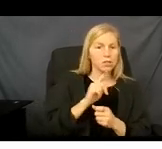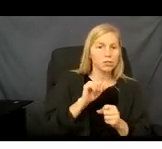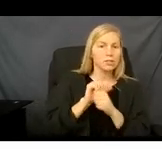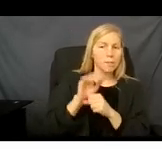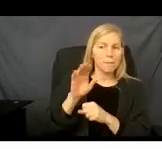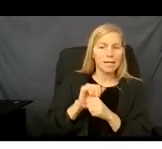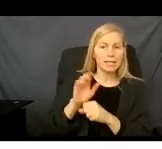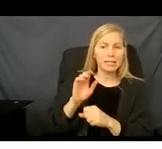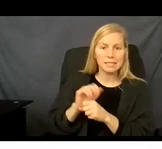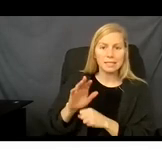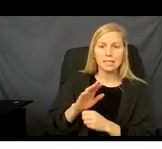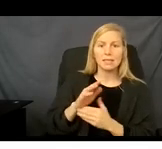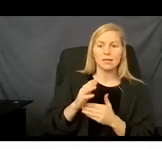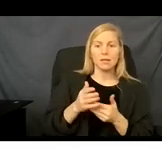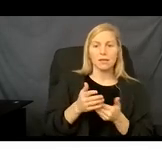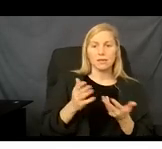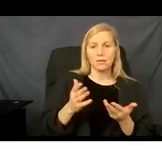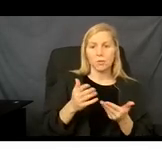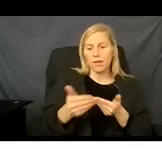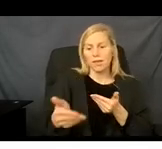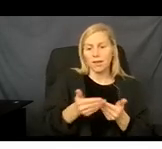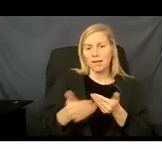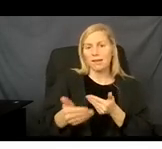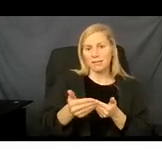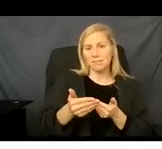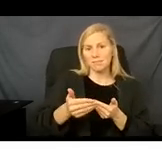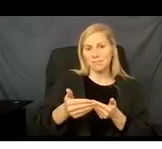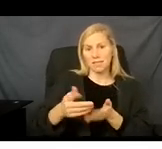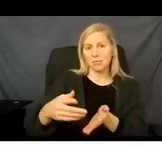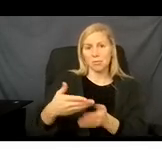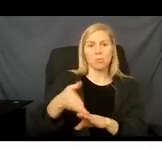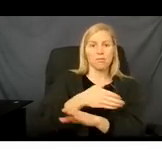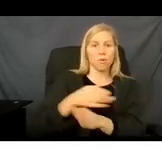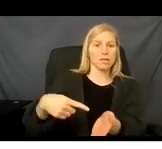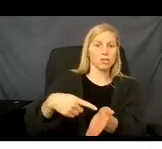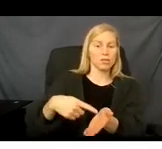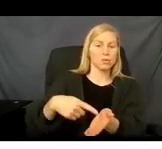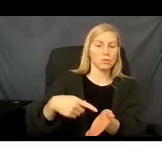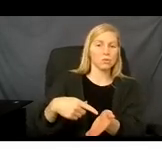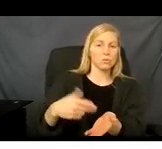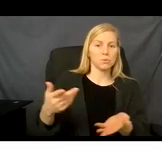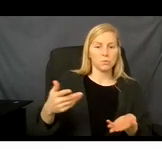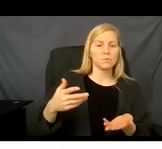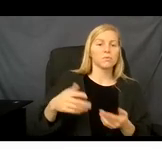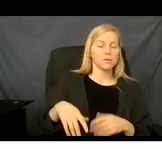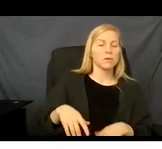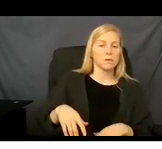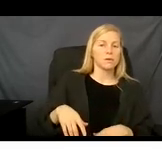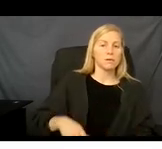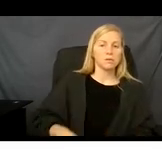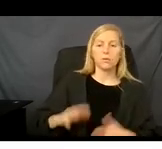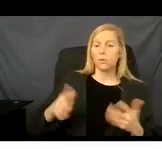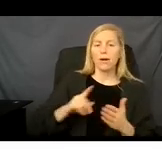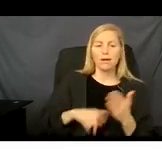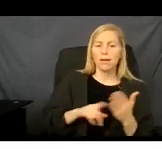the specified date to avoid cancellation of your coverage if you already have it. Then you can also